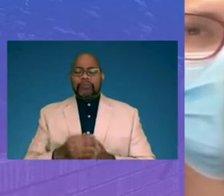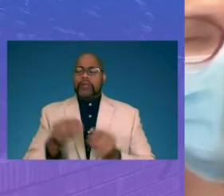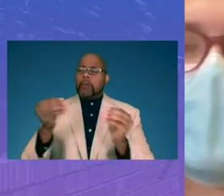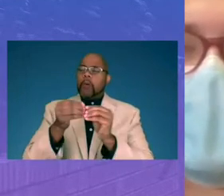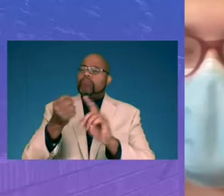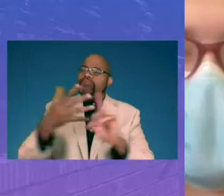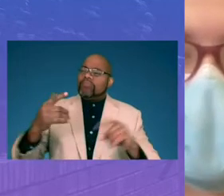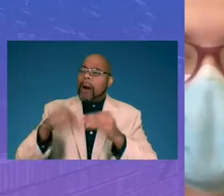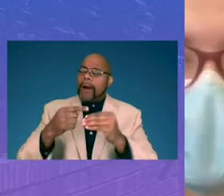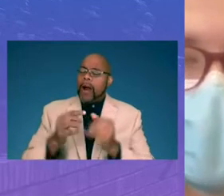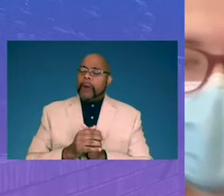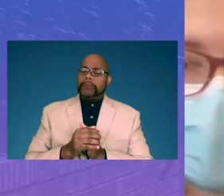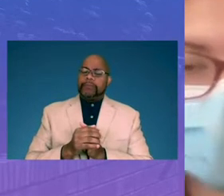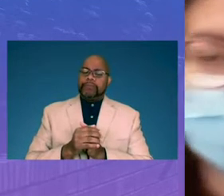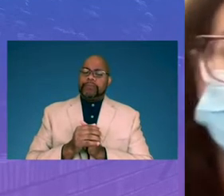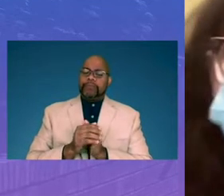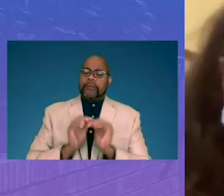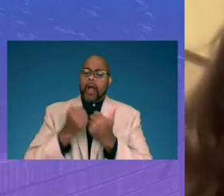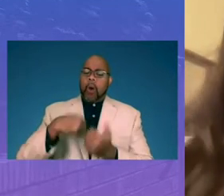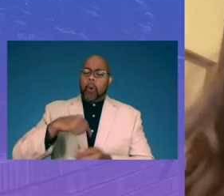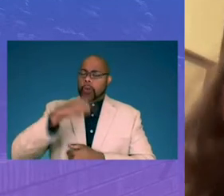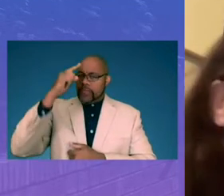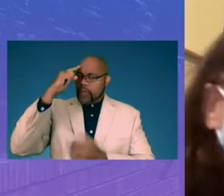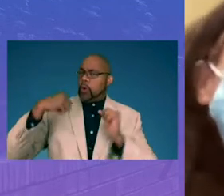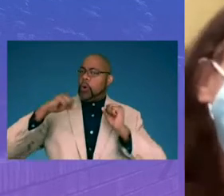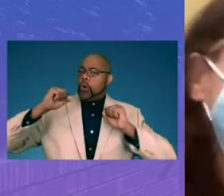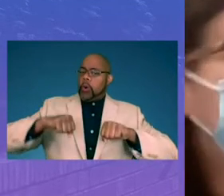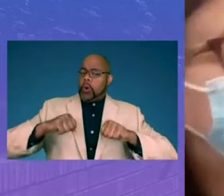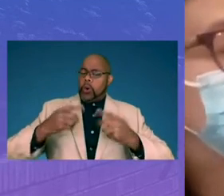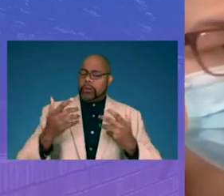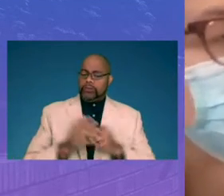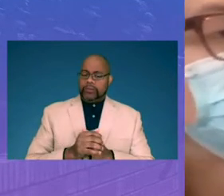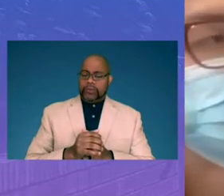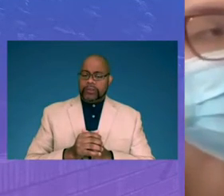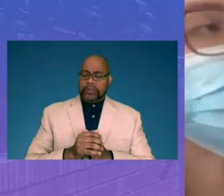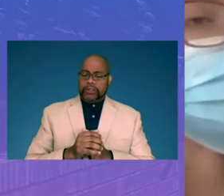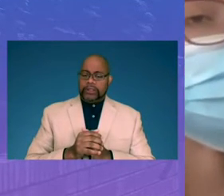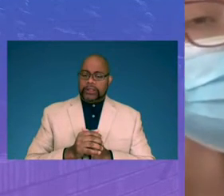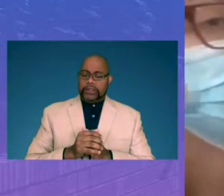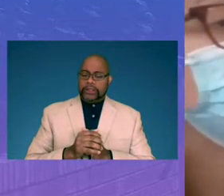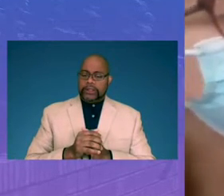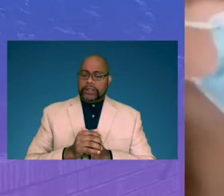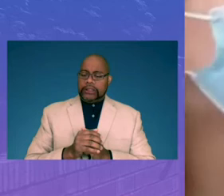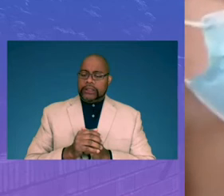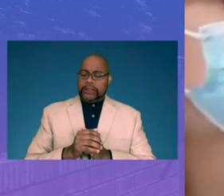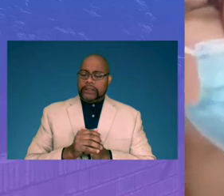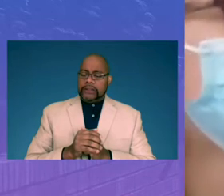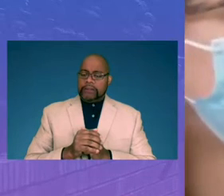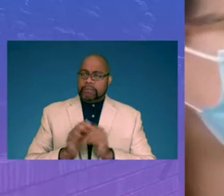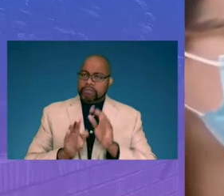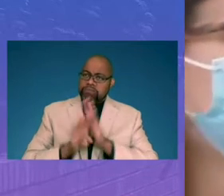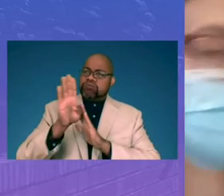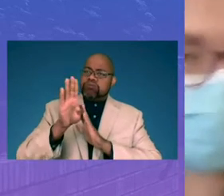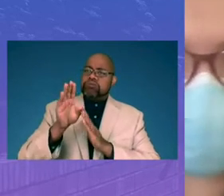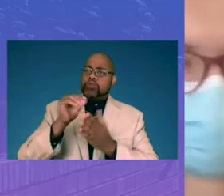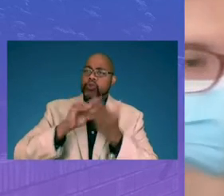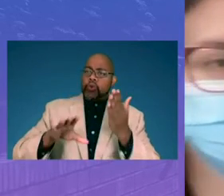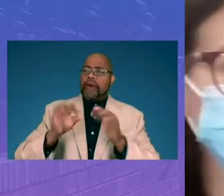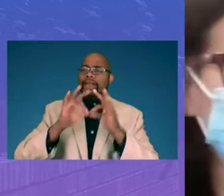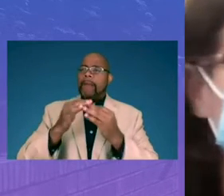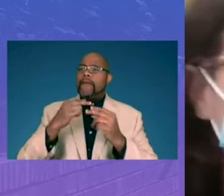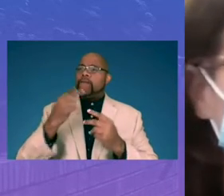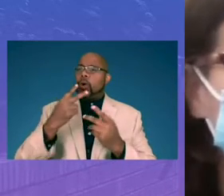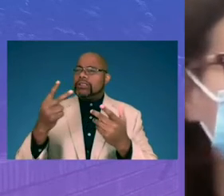how we think we could elevate student and family voices in your role specifically. Yeah.